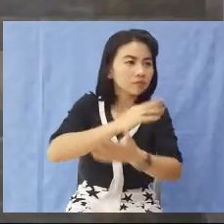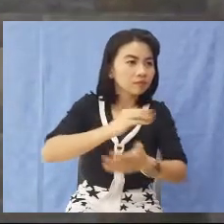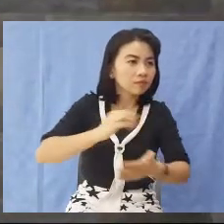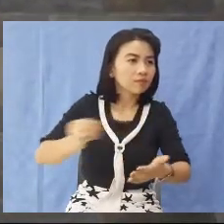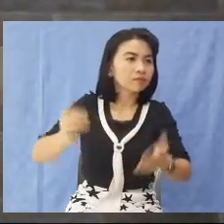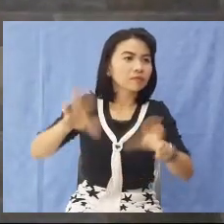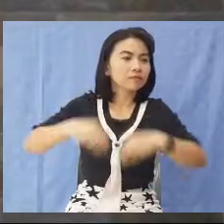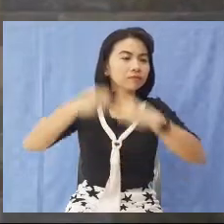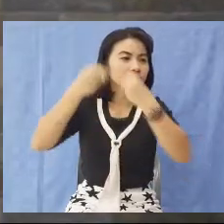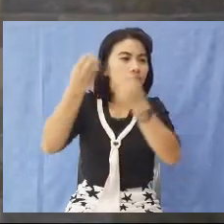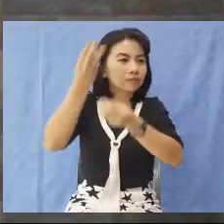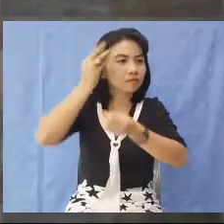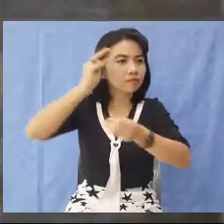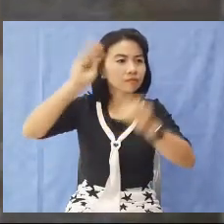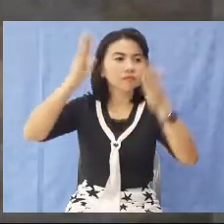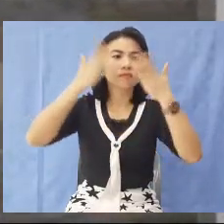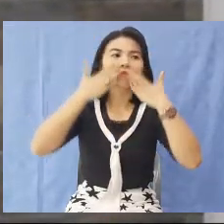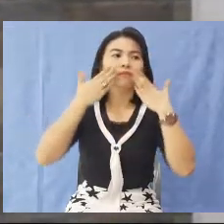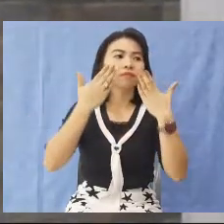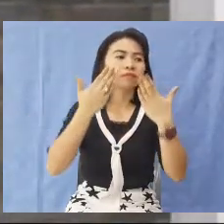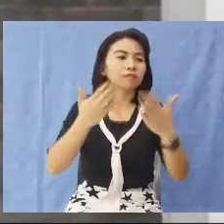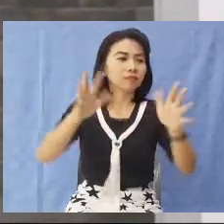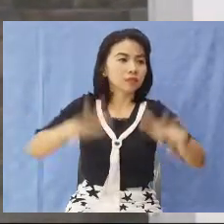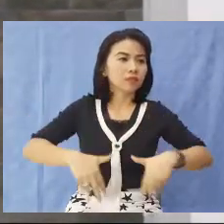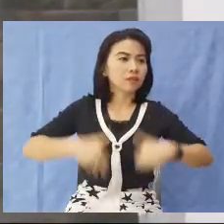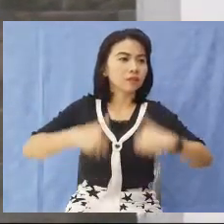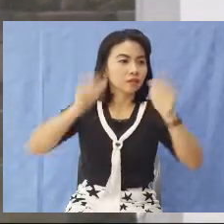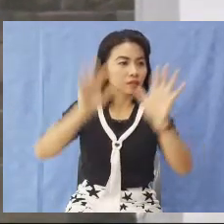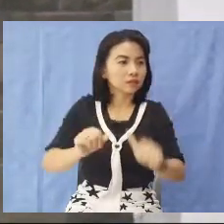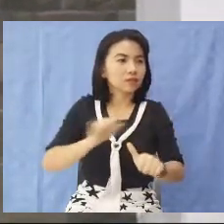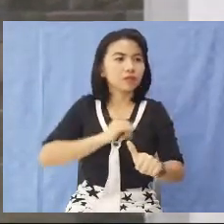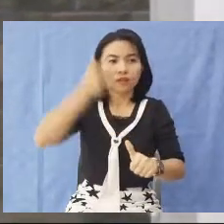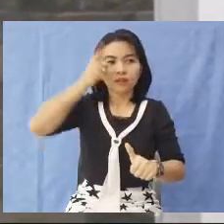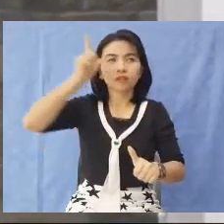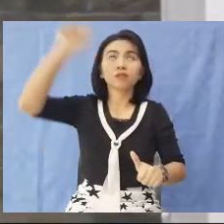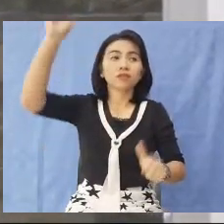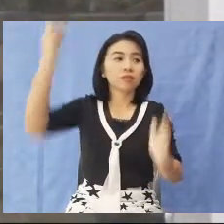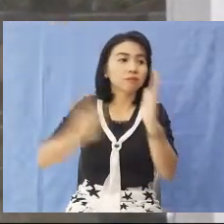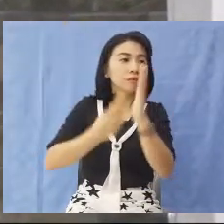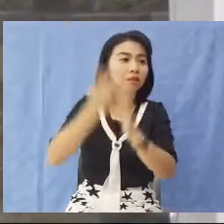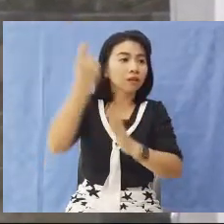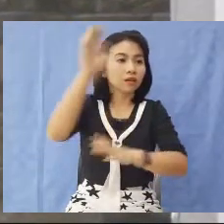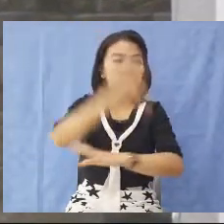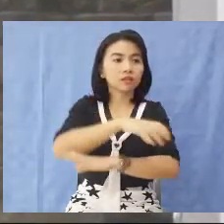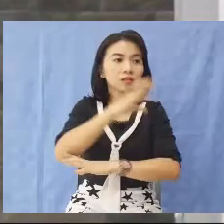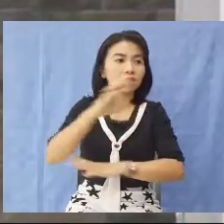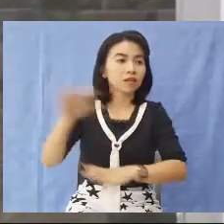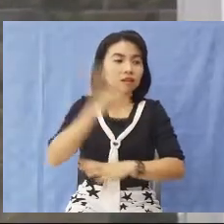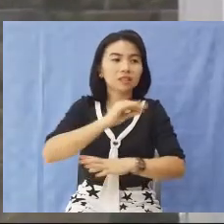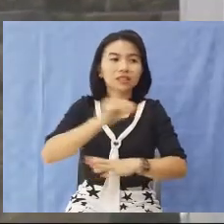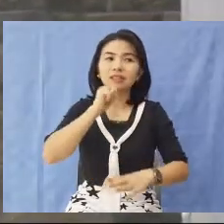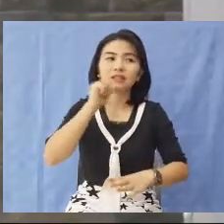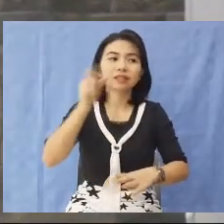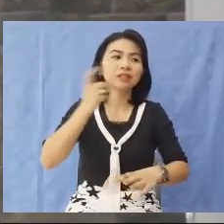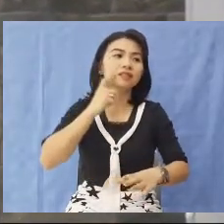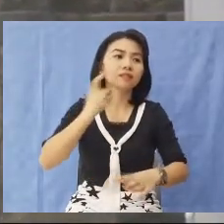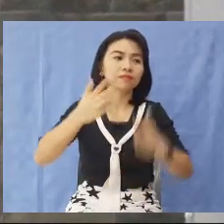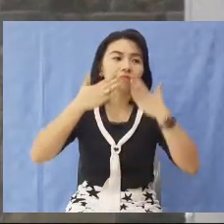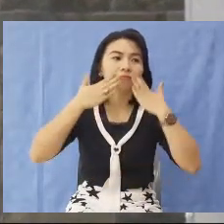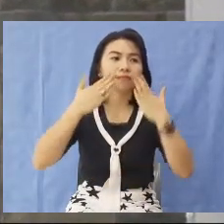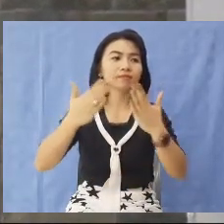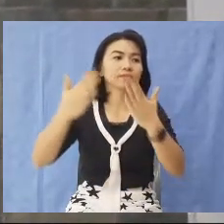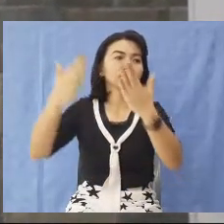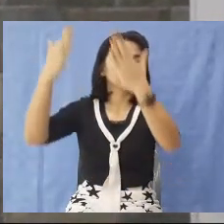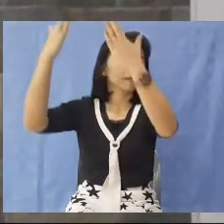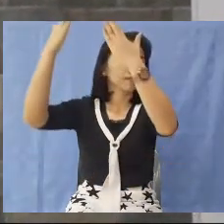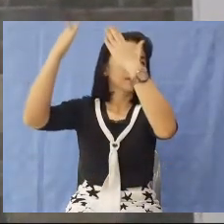and give him thanks How could I look upon the cross and not say